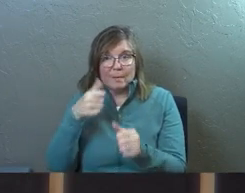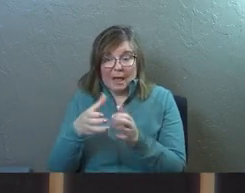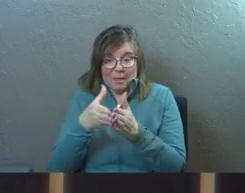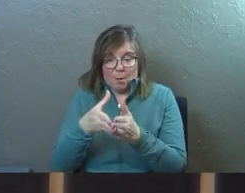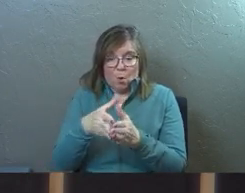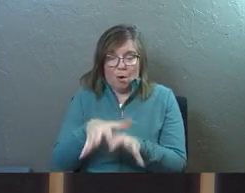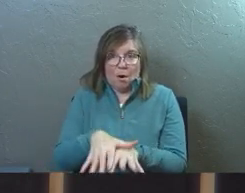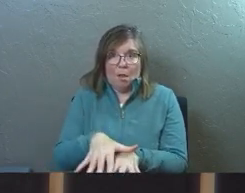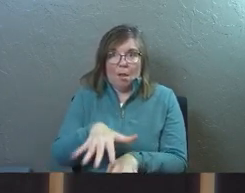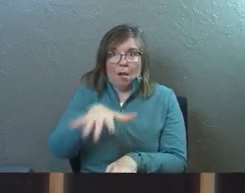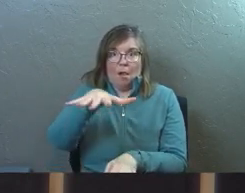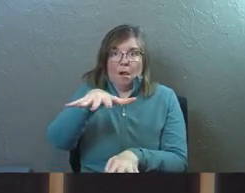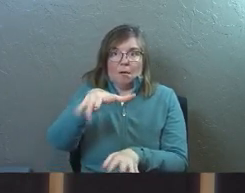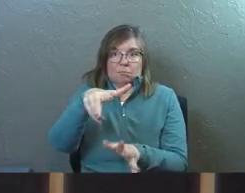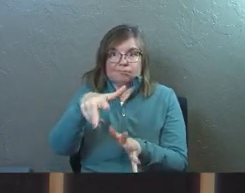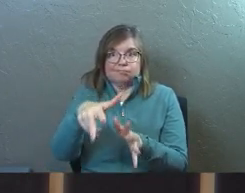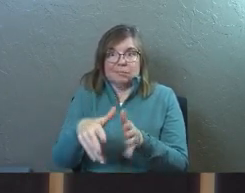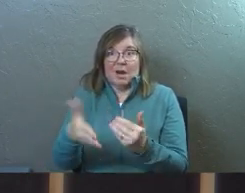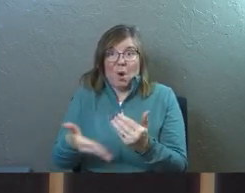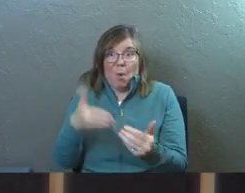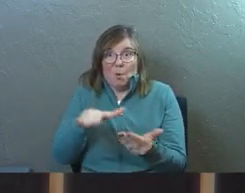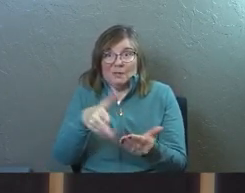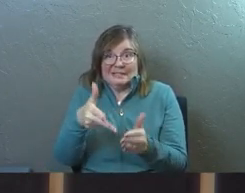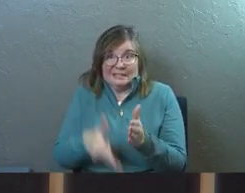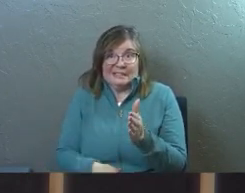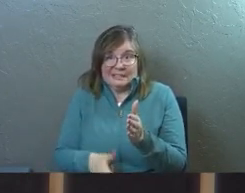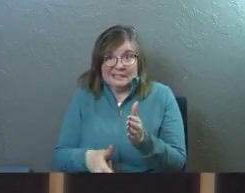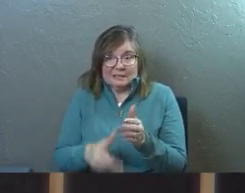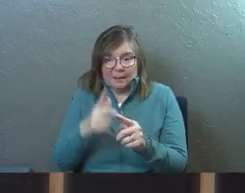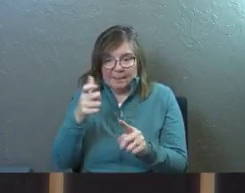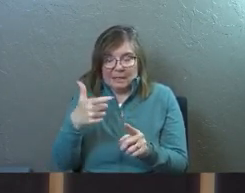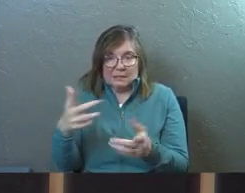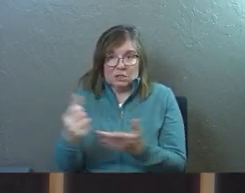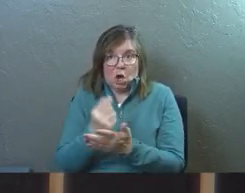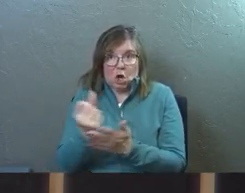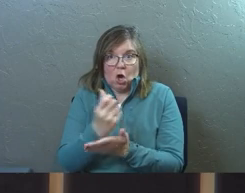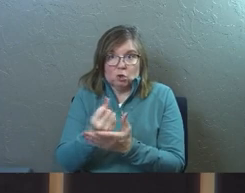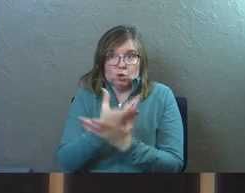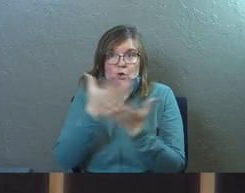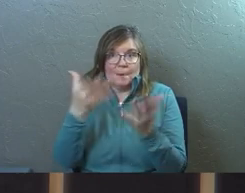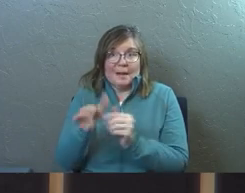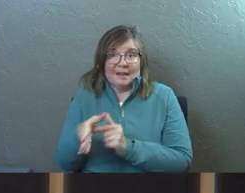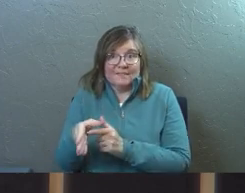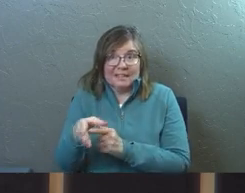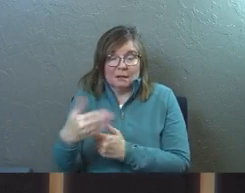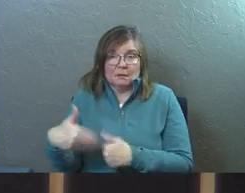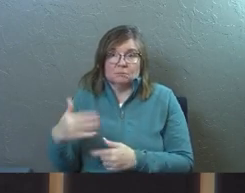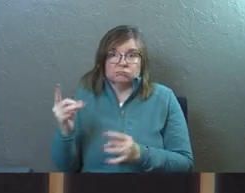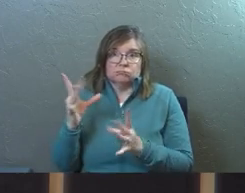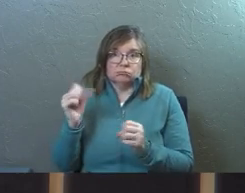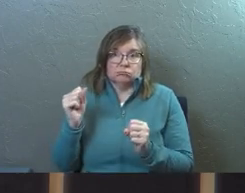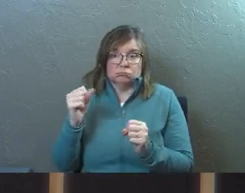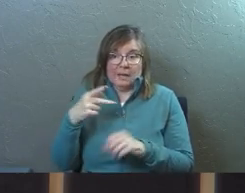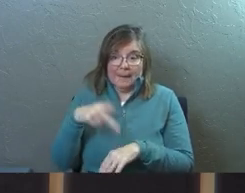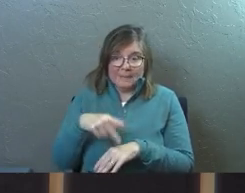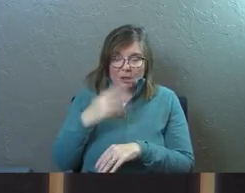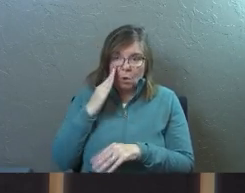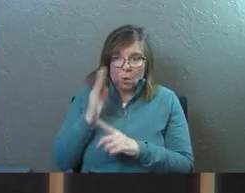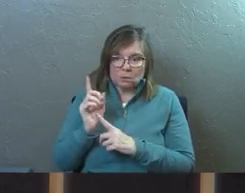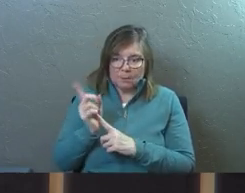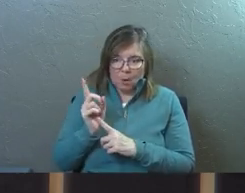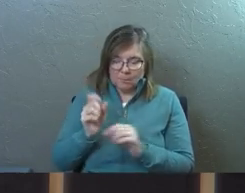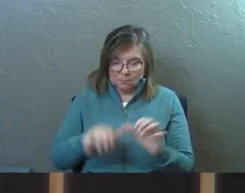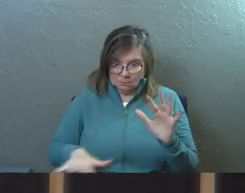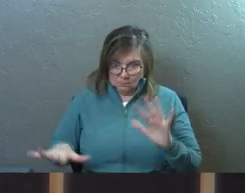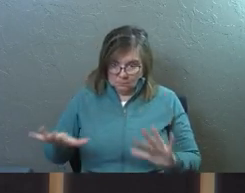boat overflows. And it almost sinks, because he caught so many fish. And Peter knows in the